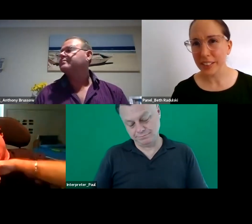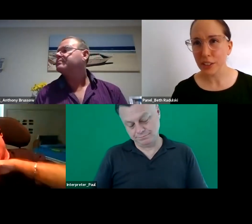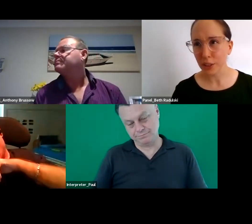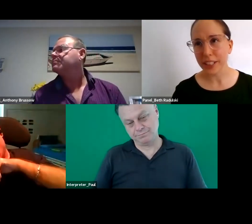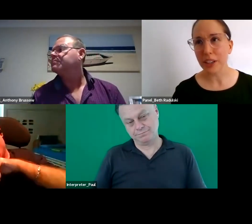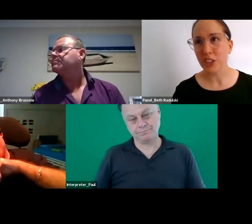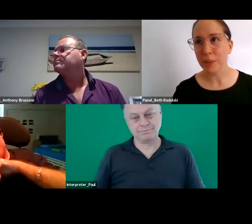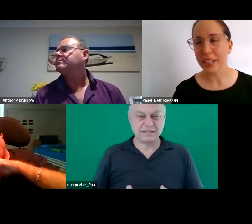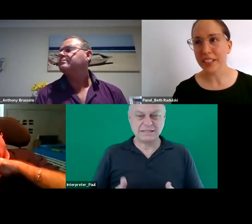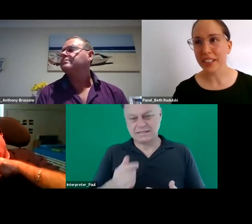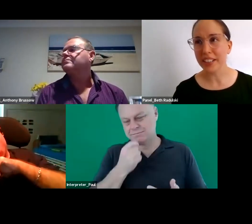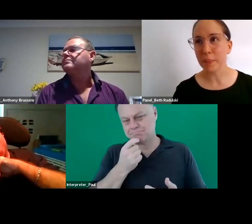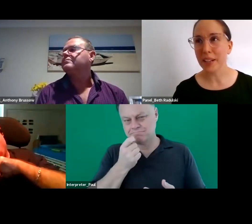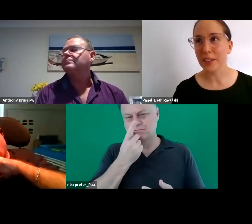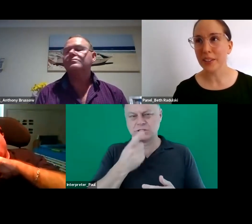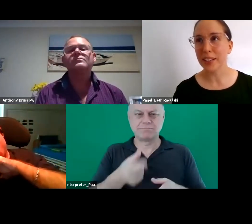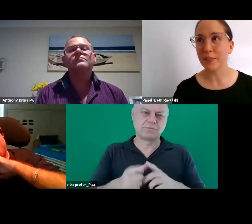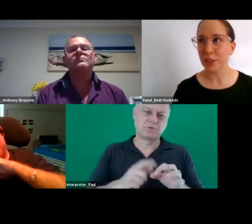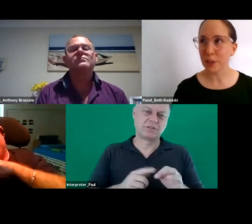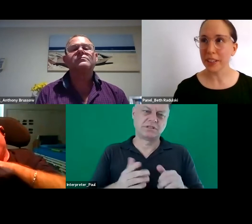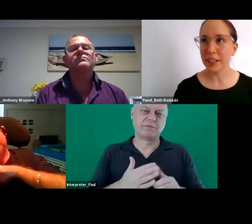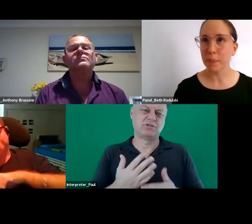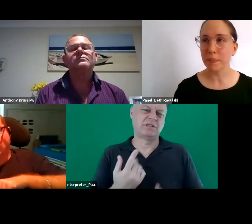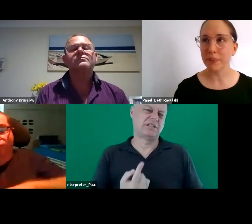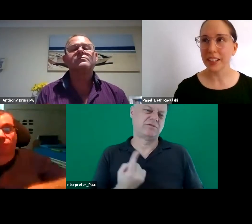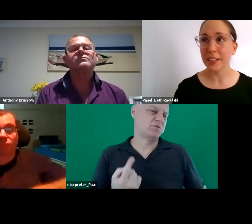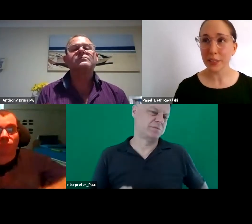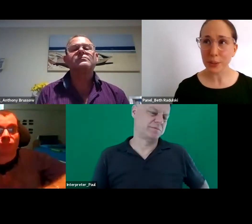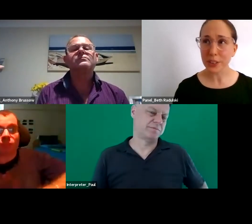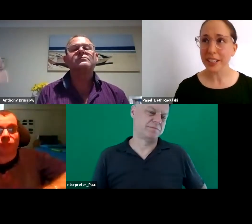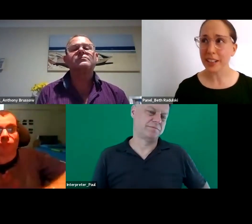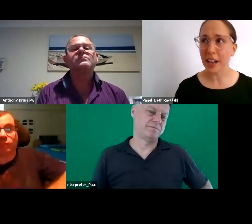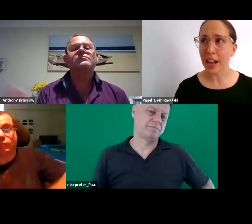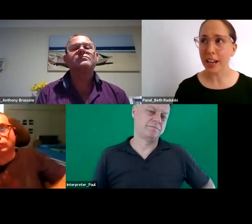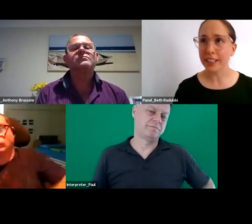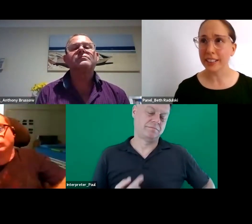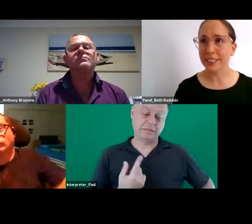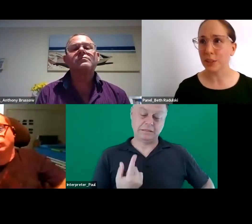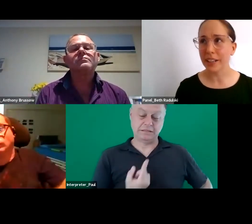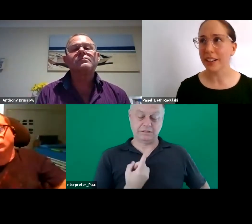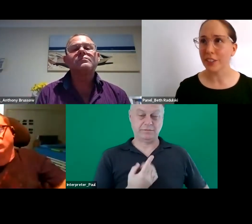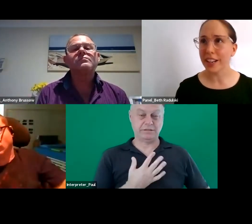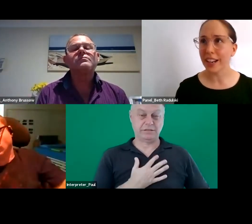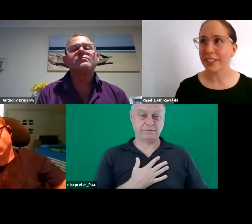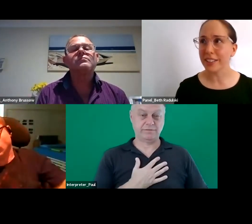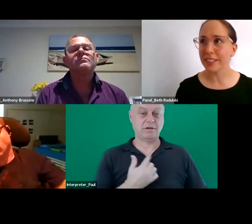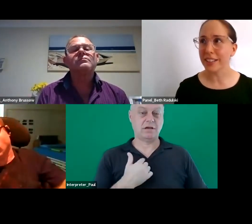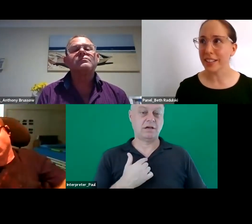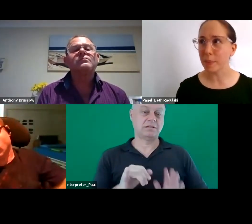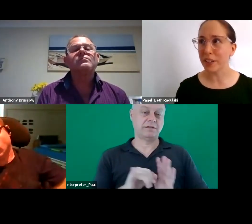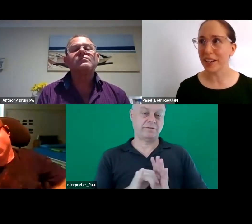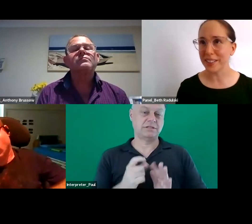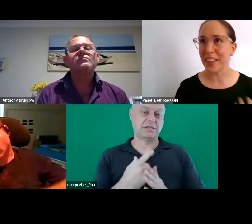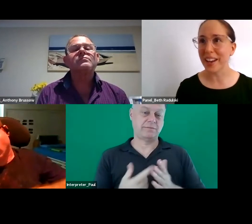this is a tricky question because i think it depends on the individual in a in an individual sense i do identify as